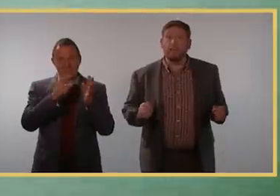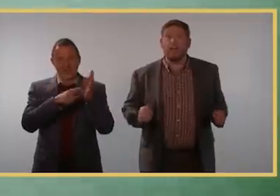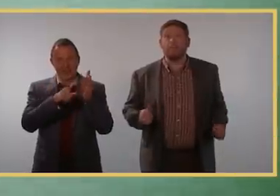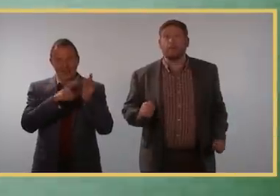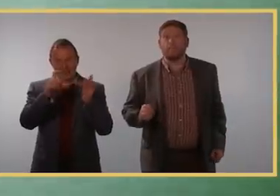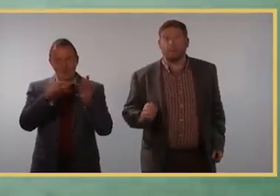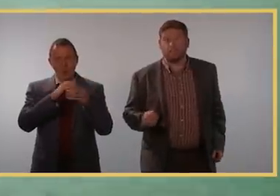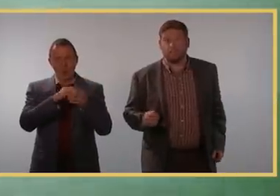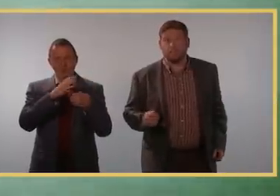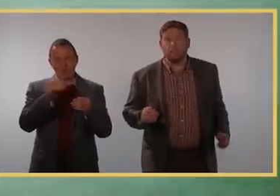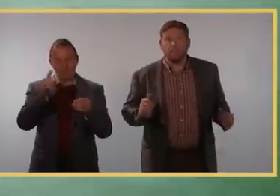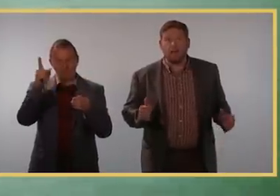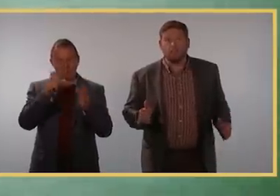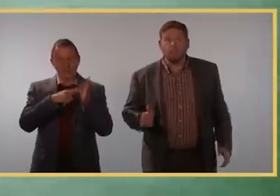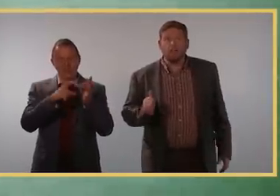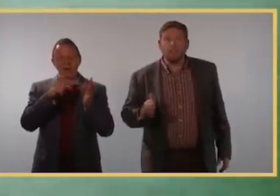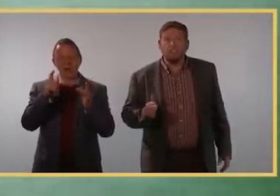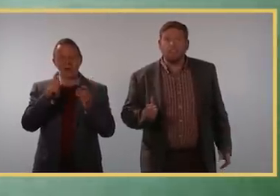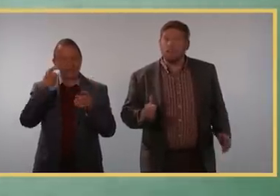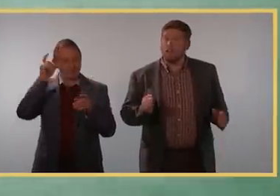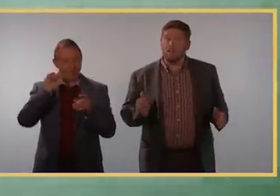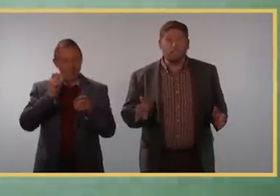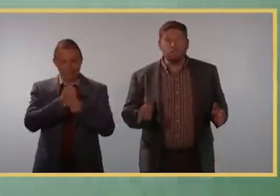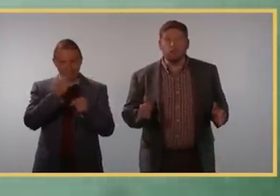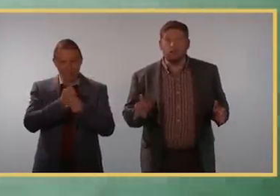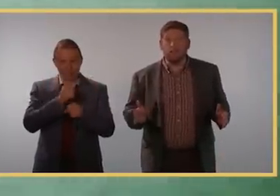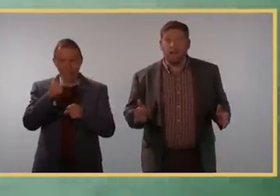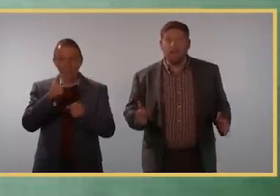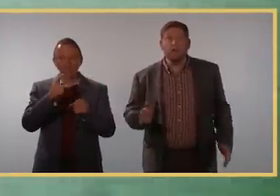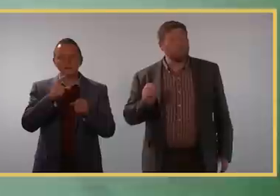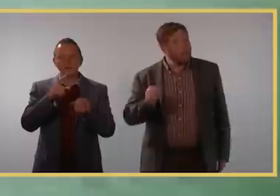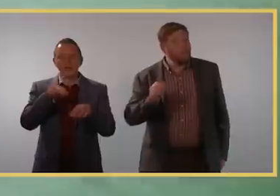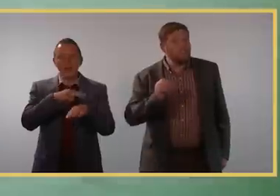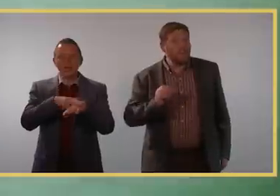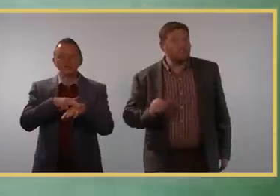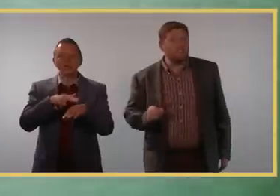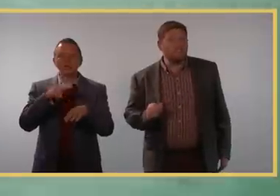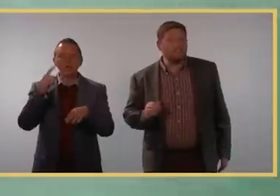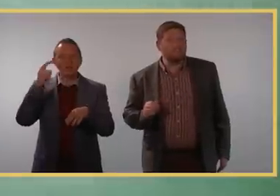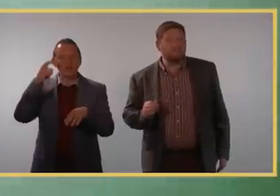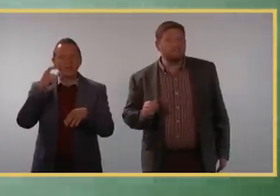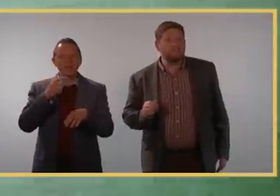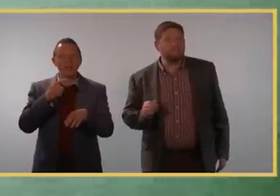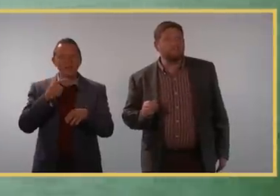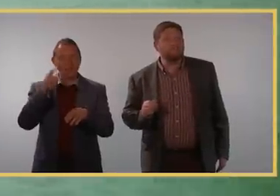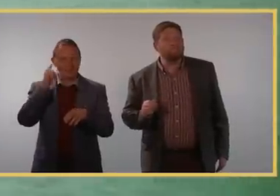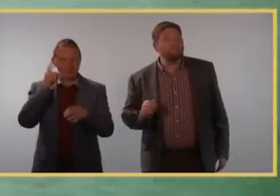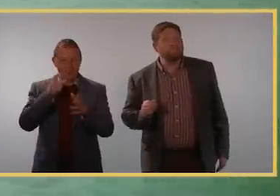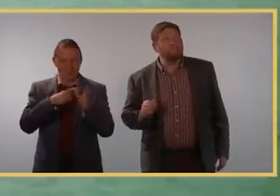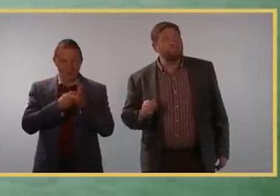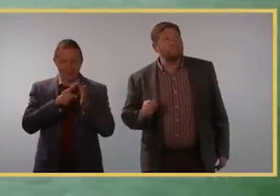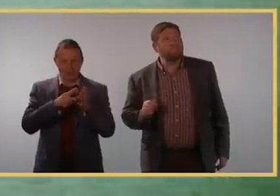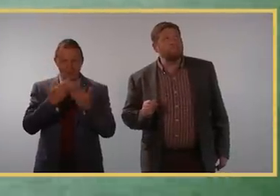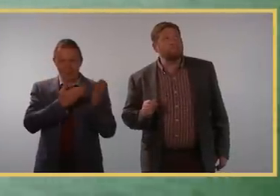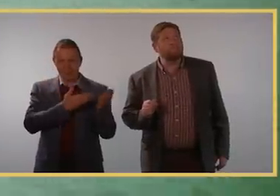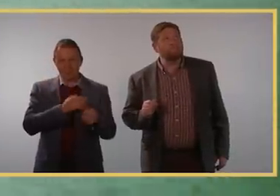by a hearing aid manufacturer. Now, clinic chain National Hearing Care proudly says that... As Australia's largest independent